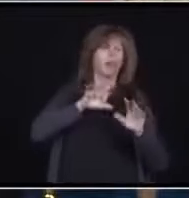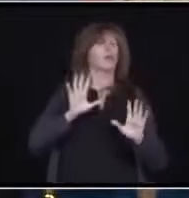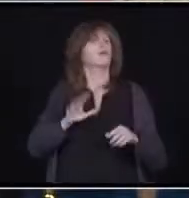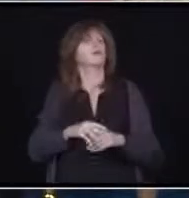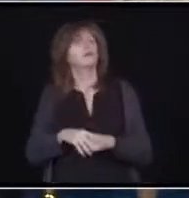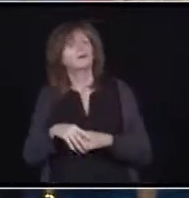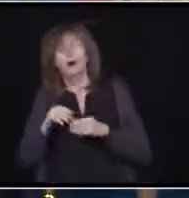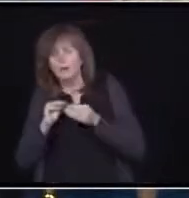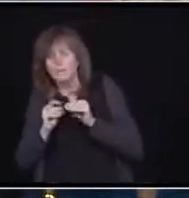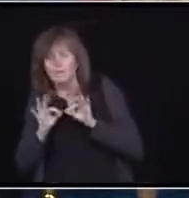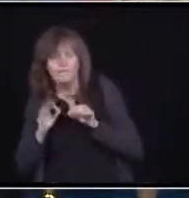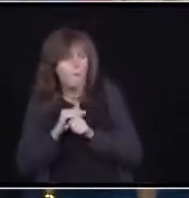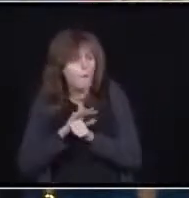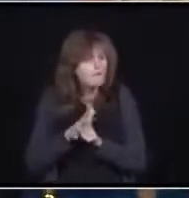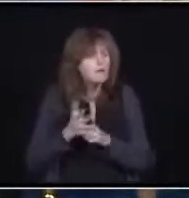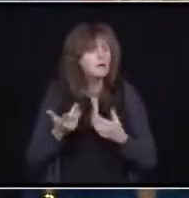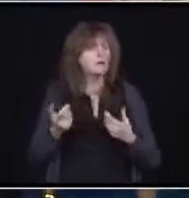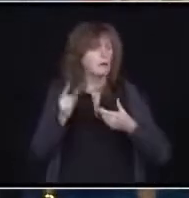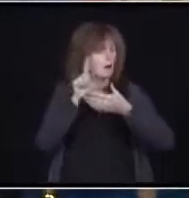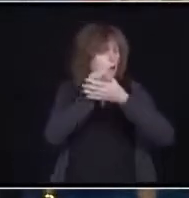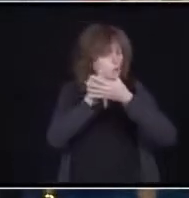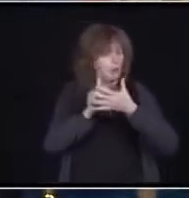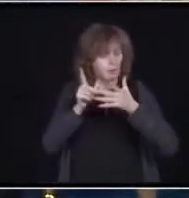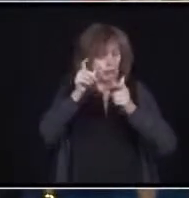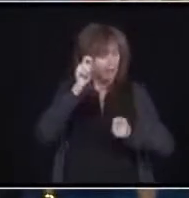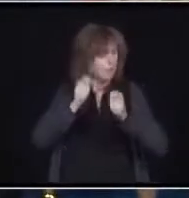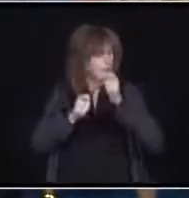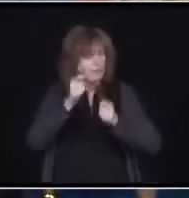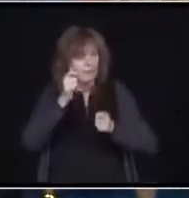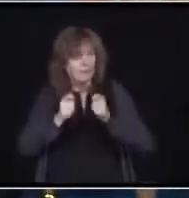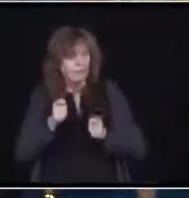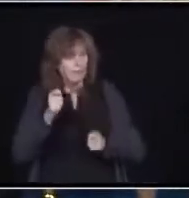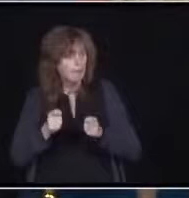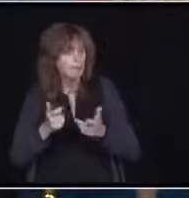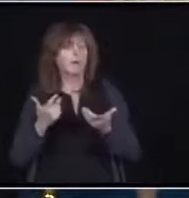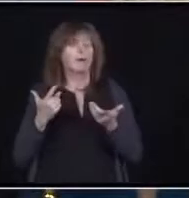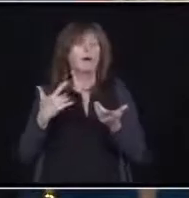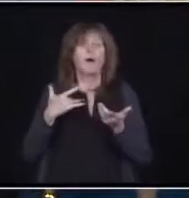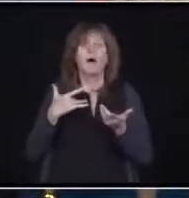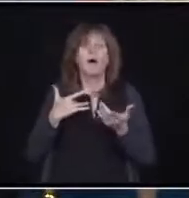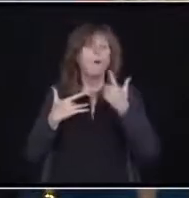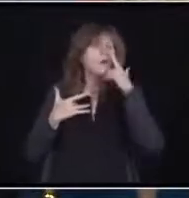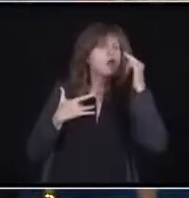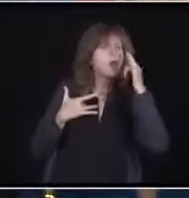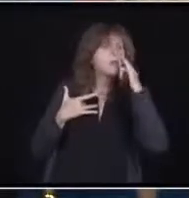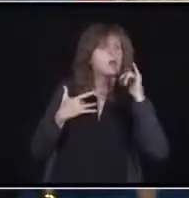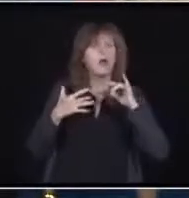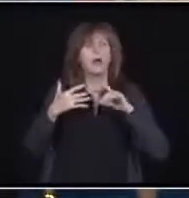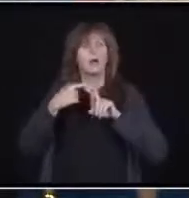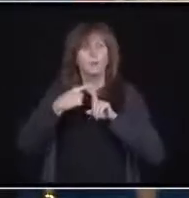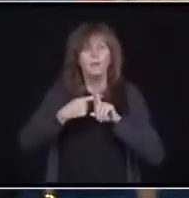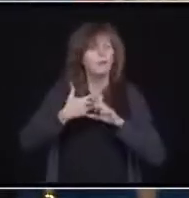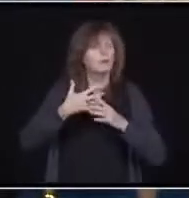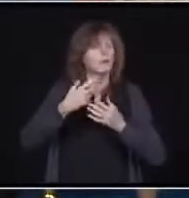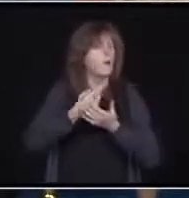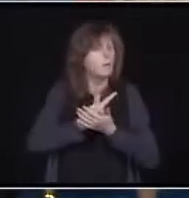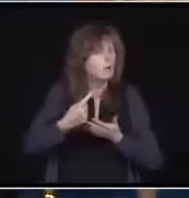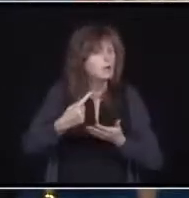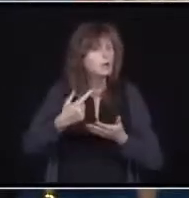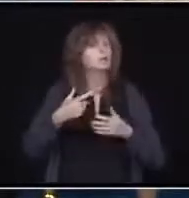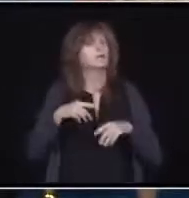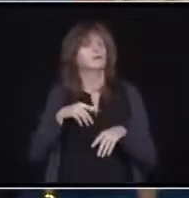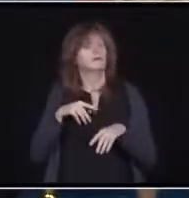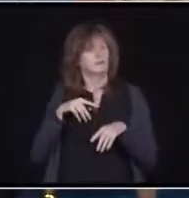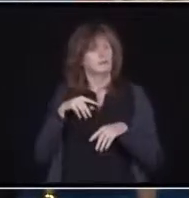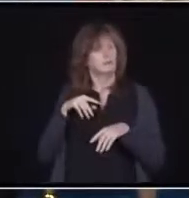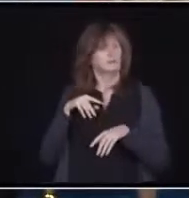change from week over week? How is it weekly trends? How is it in monthly trends? How do we look at reproductive number of R0RE, some